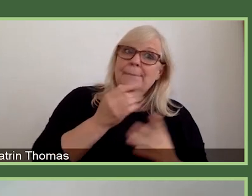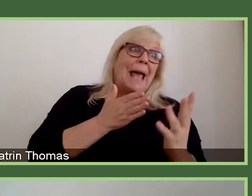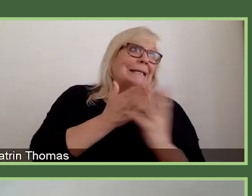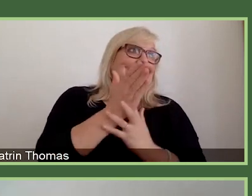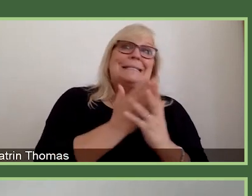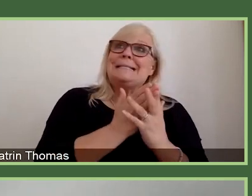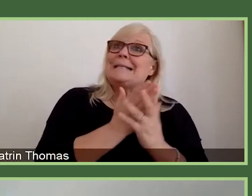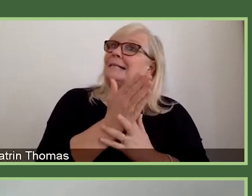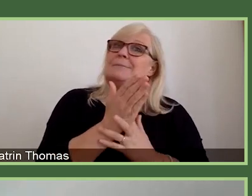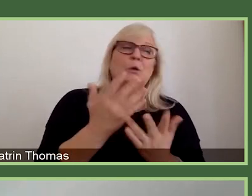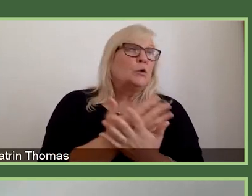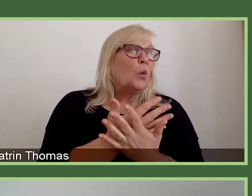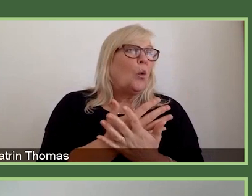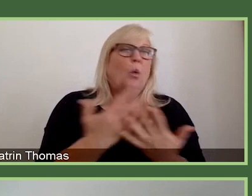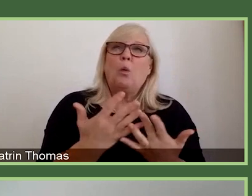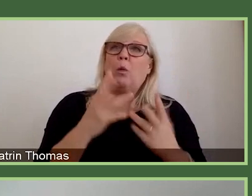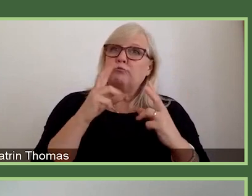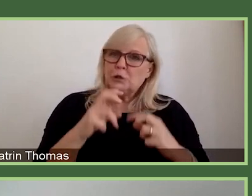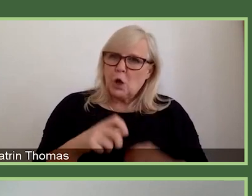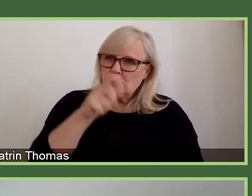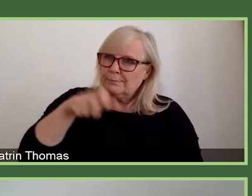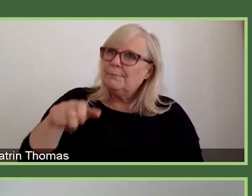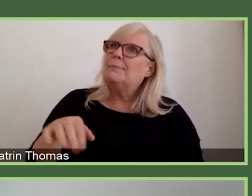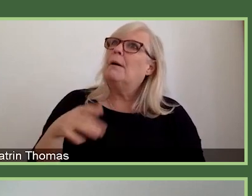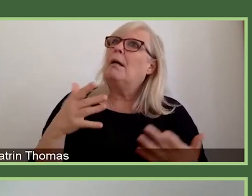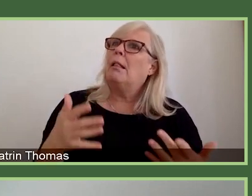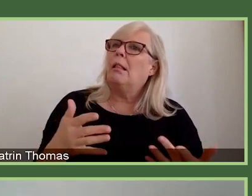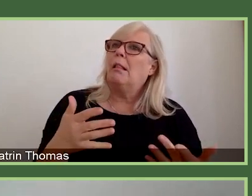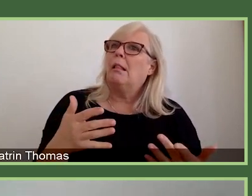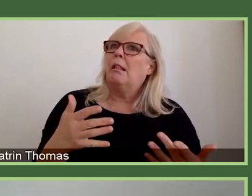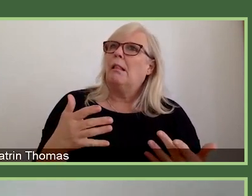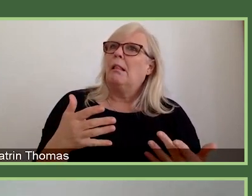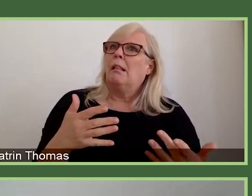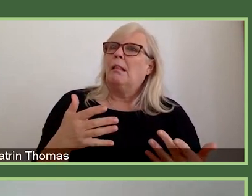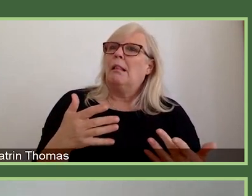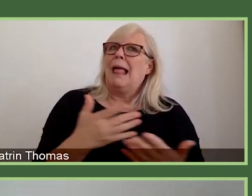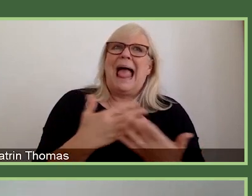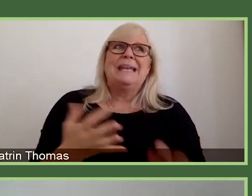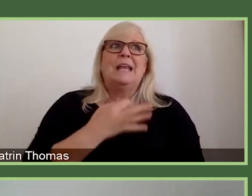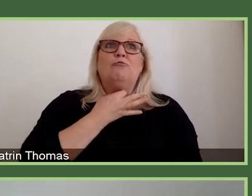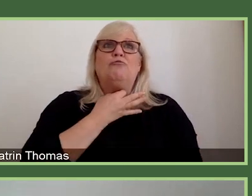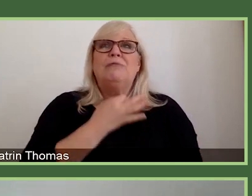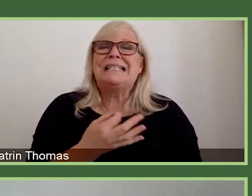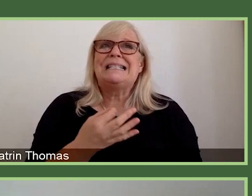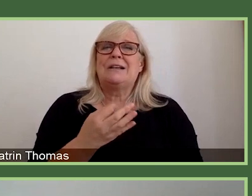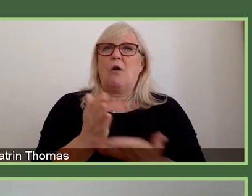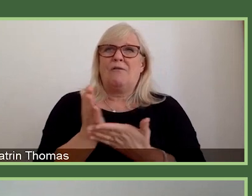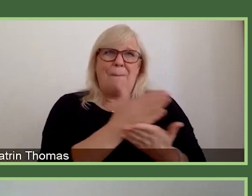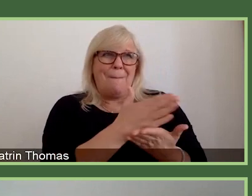of researchers and to remove any risk of bias from the process.